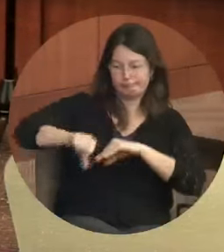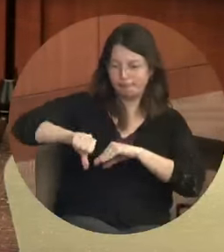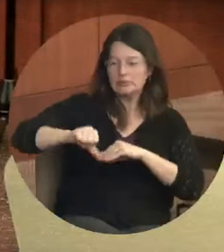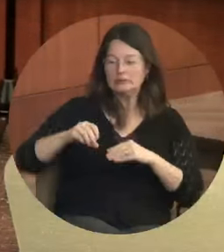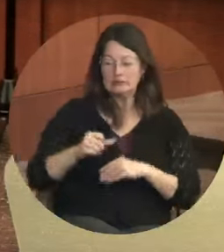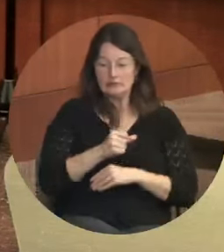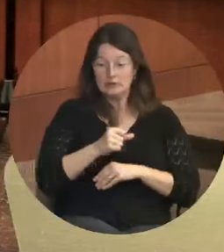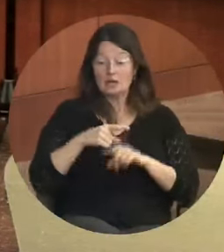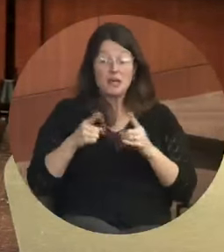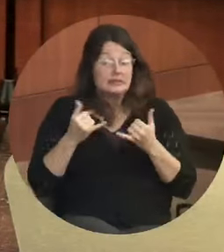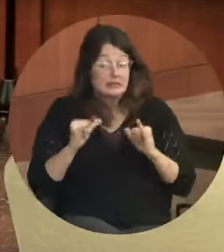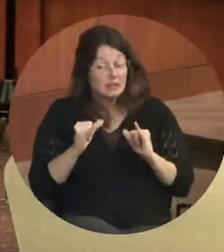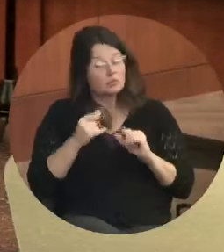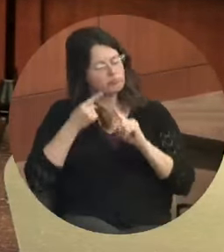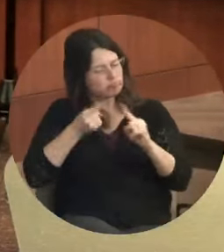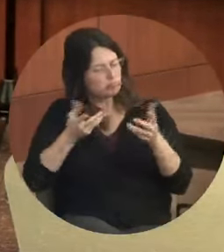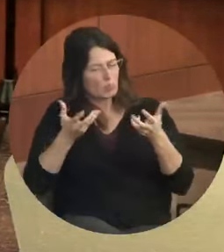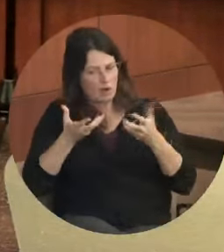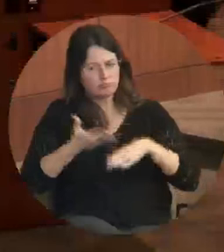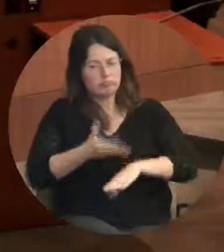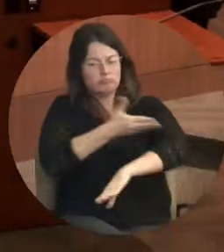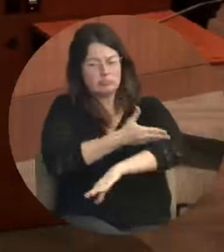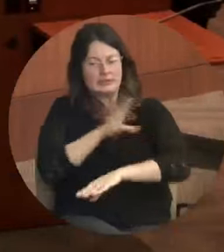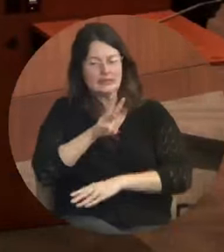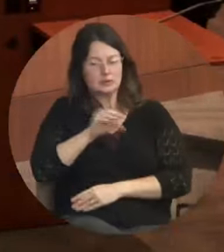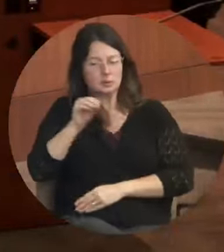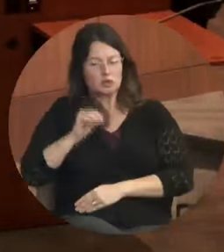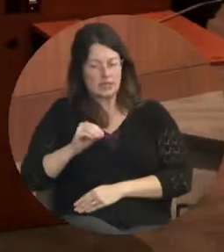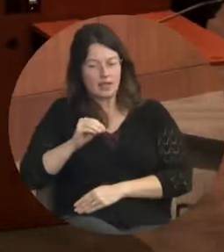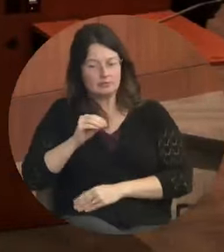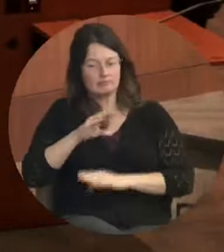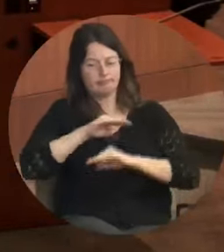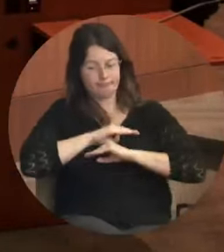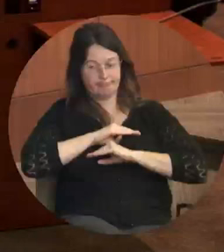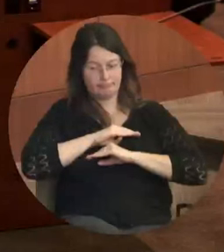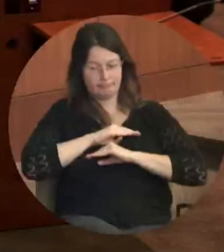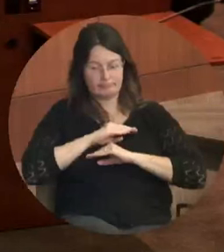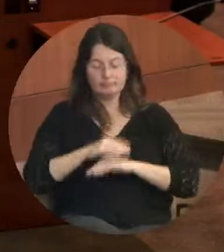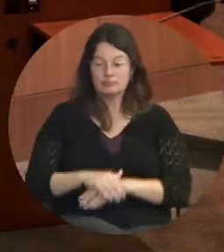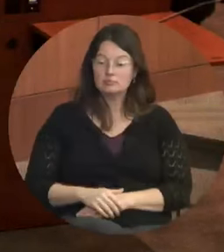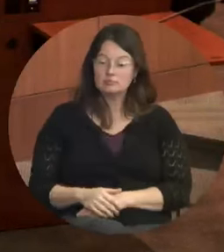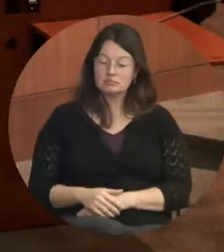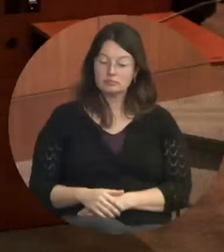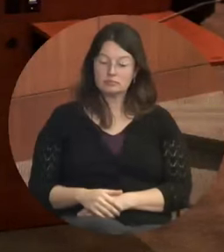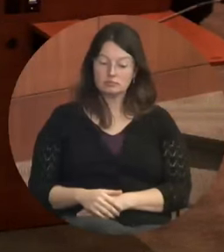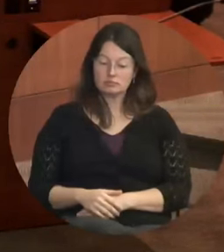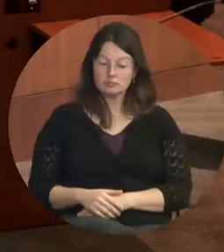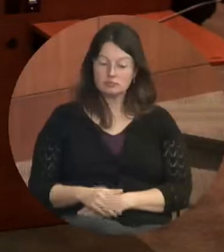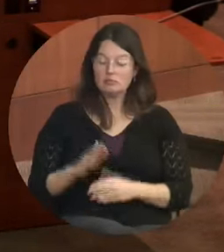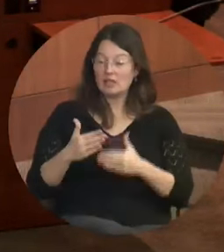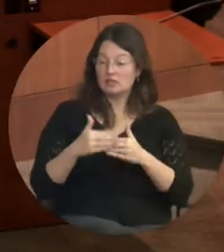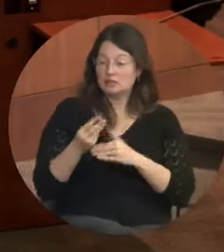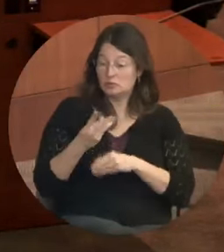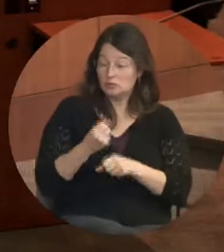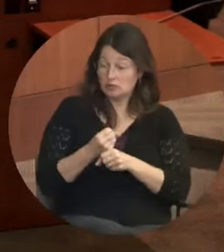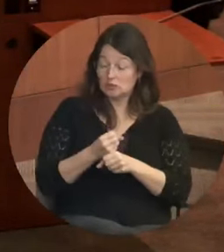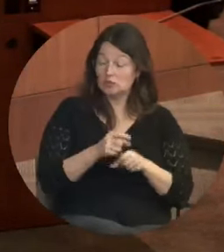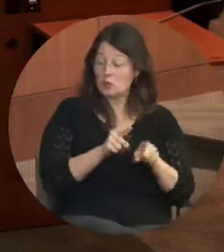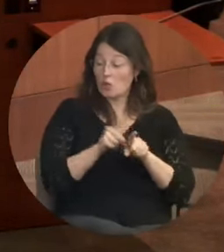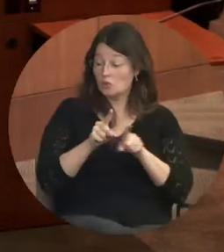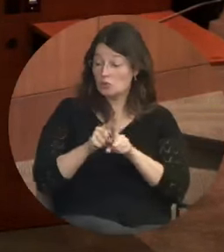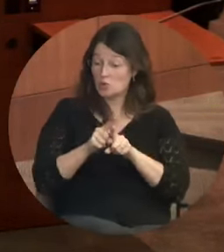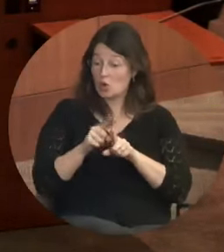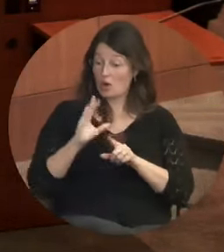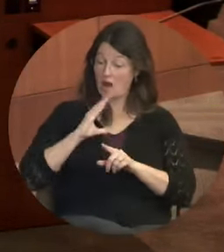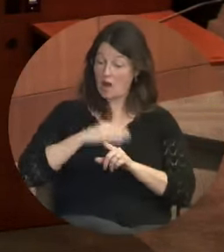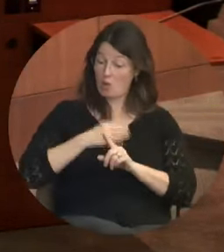percent by 2019. We will also strive to increase citizen perception of safety by six percent in three